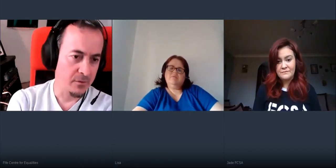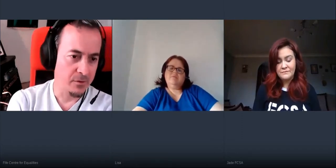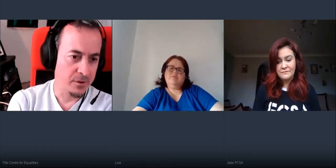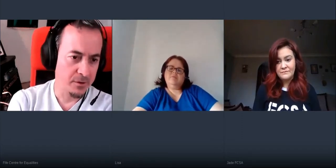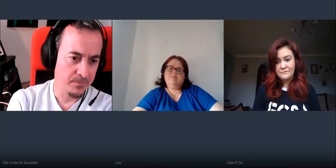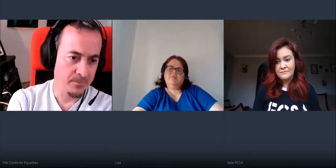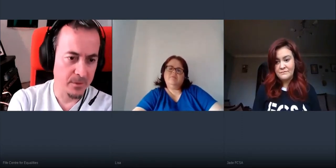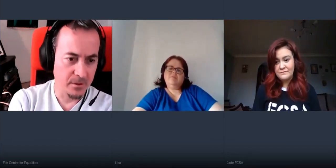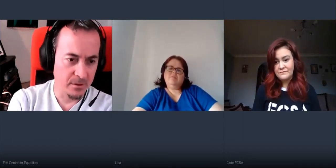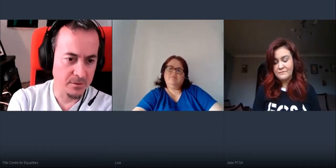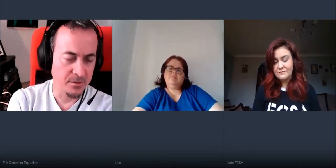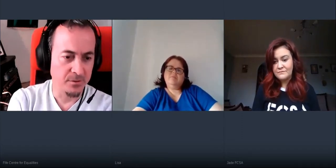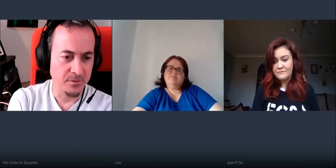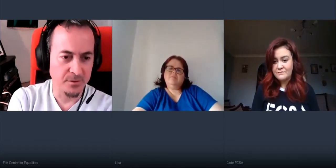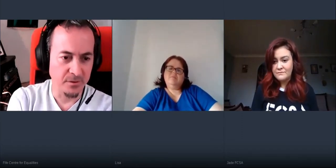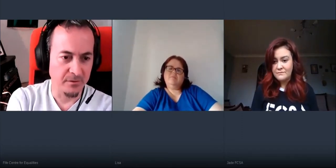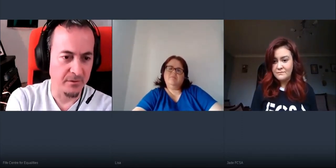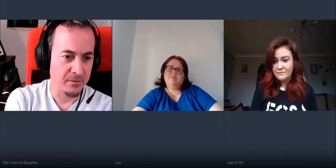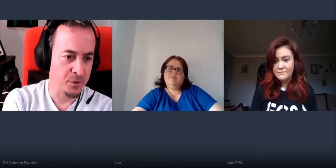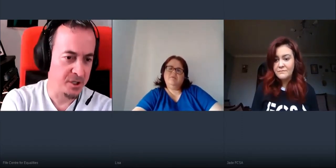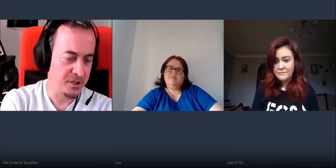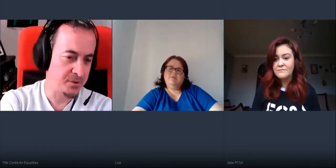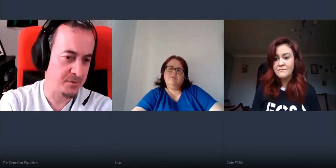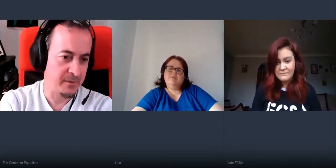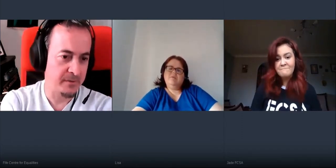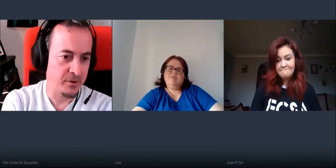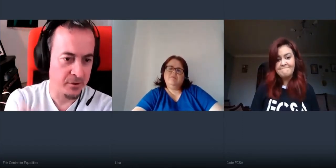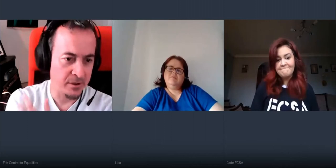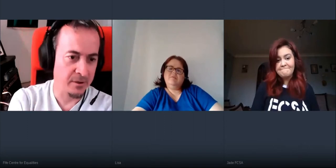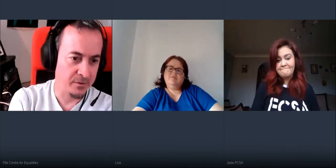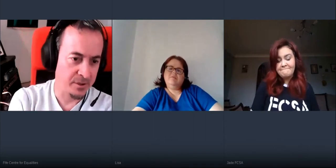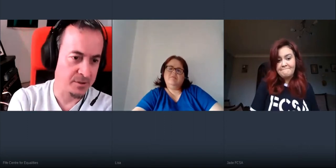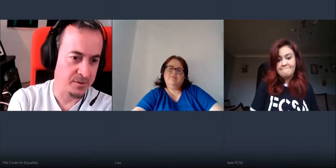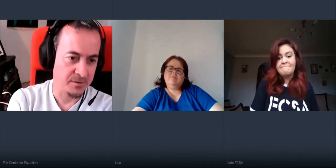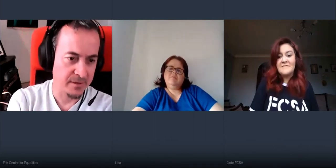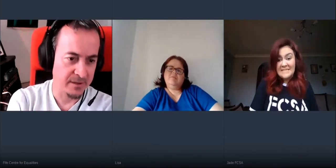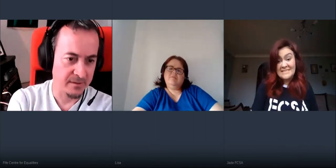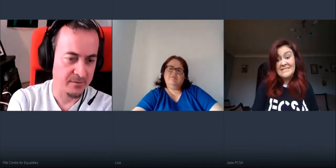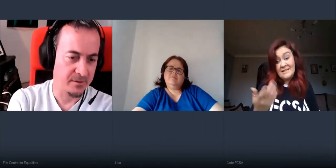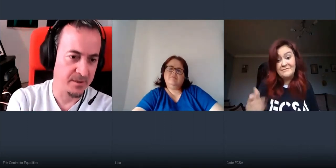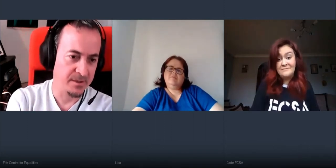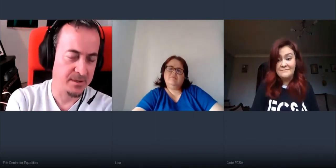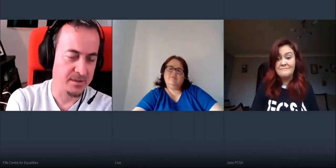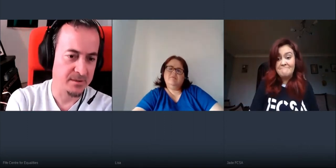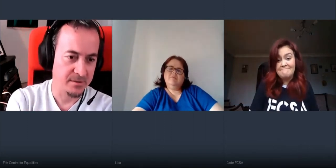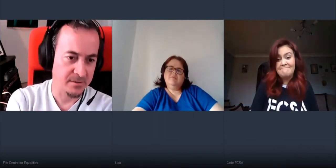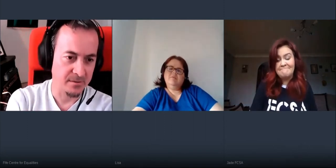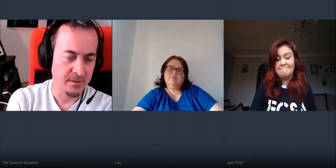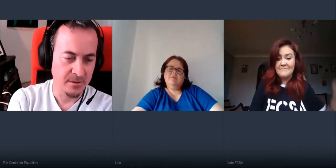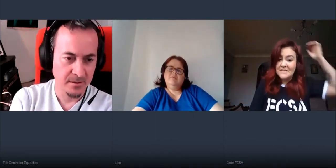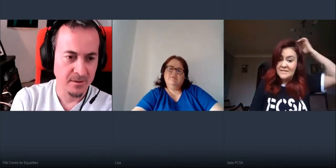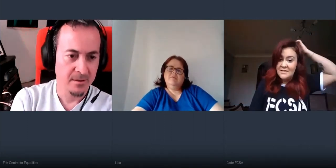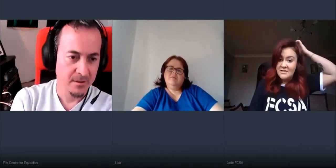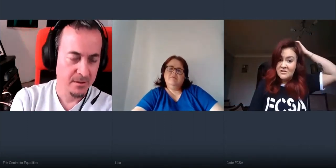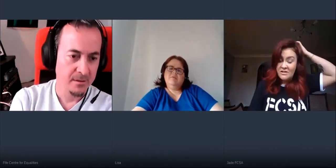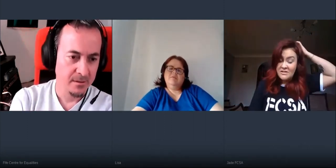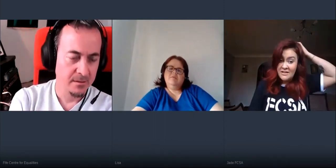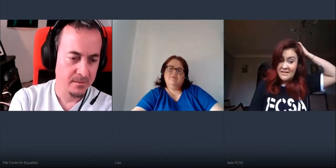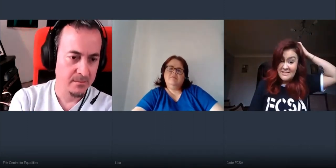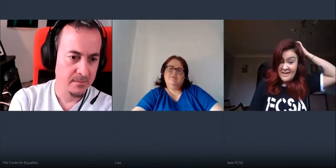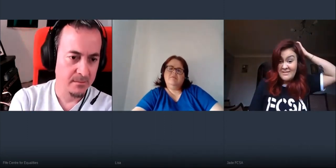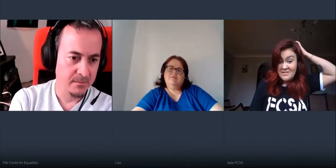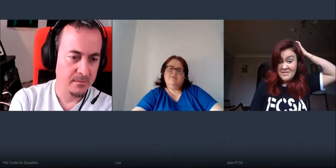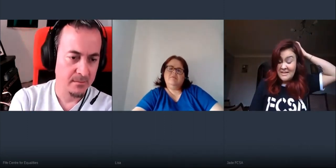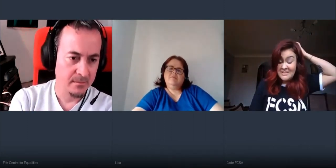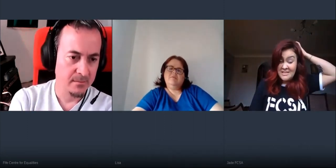all the uh students yeah you get more chances of them having underlying conditions so that's not an expense so so underlying